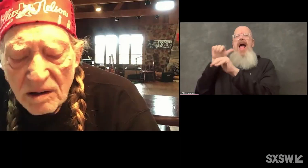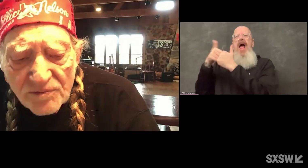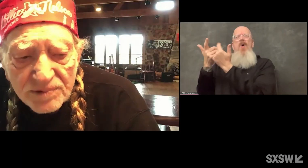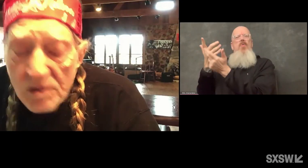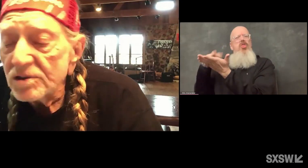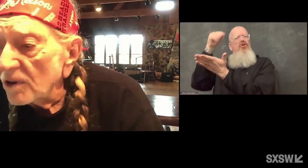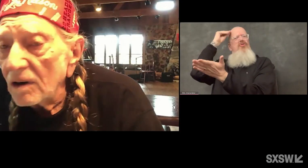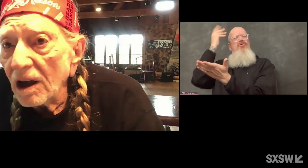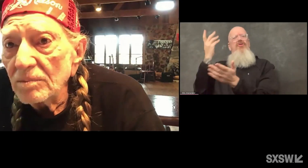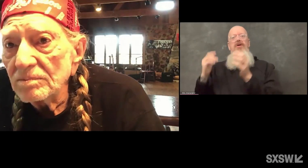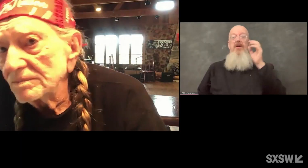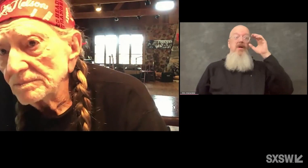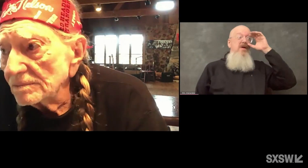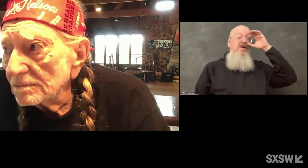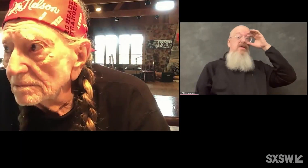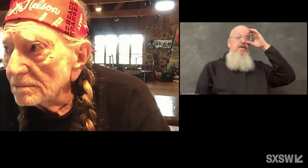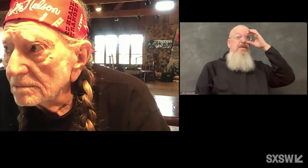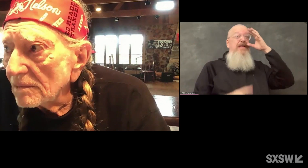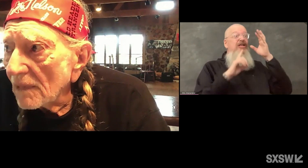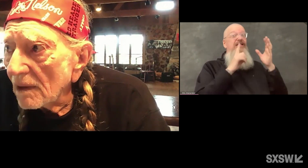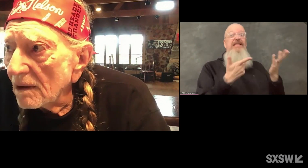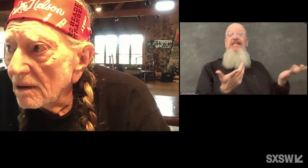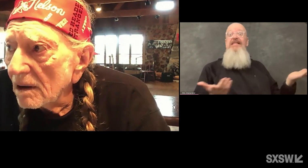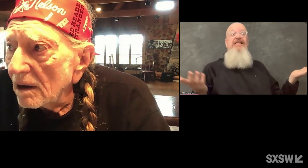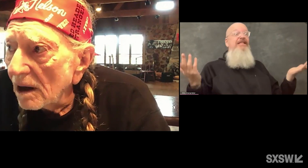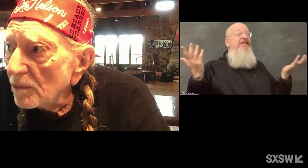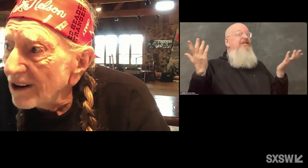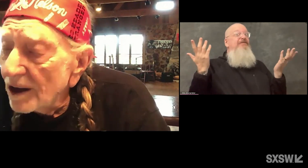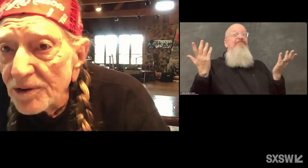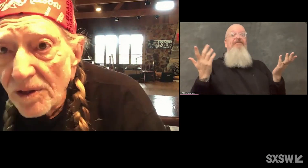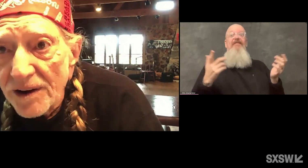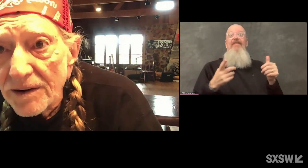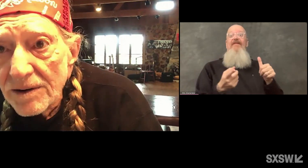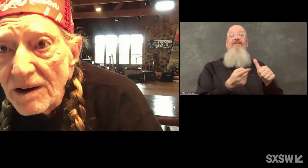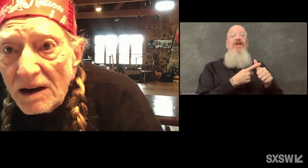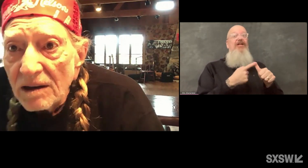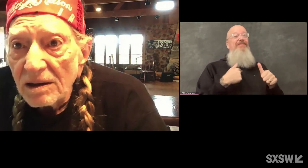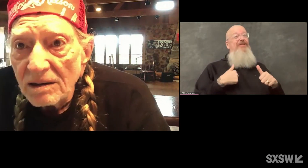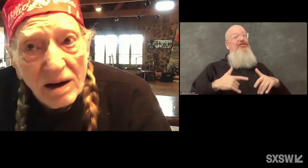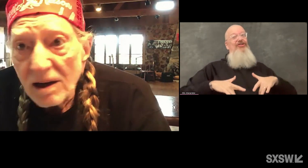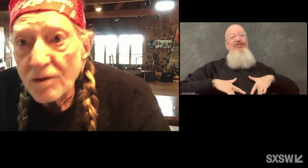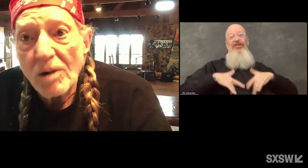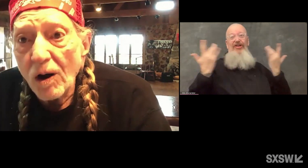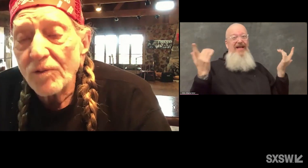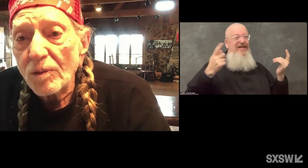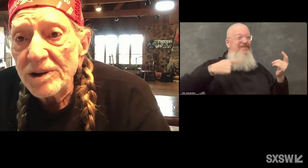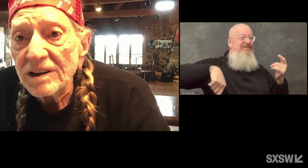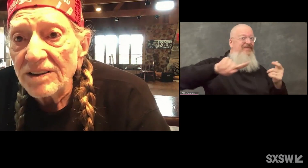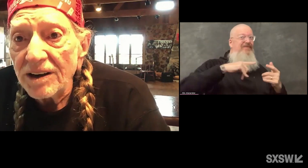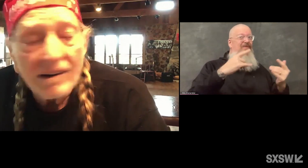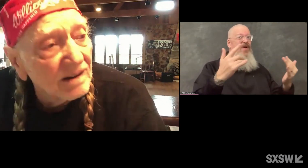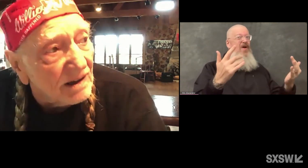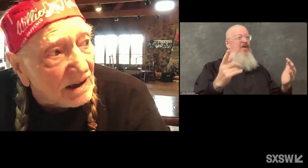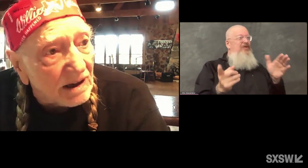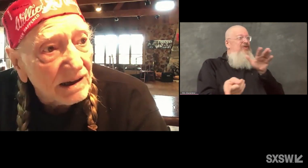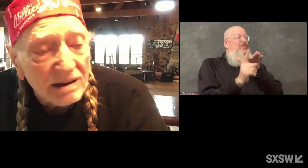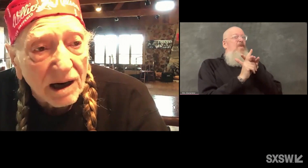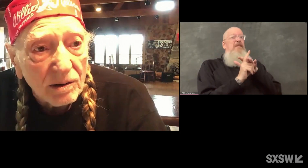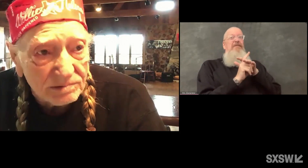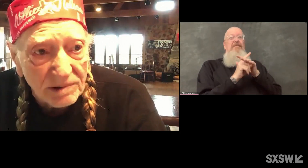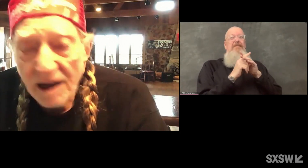Well, first of all, I'm glad they're there. I love them all for being there.